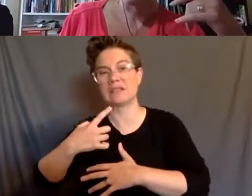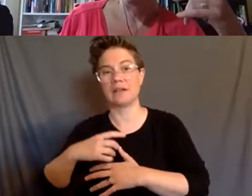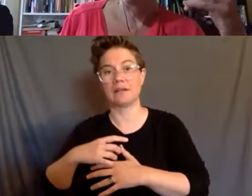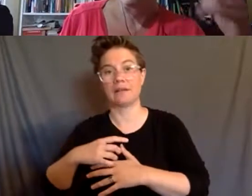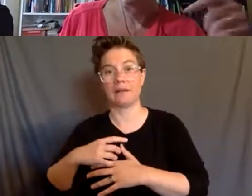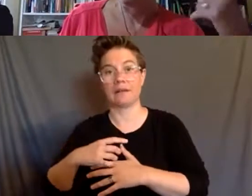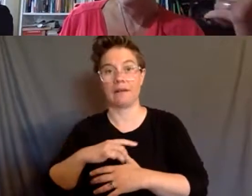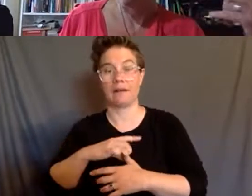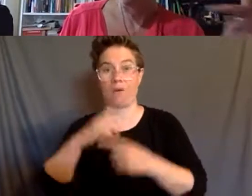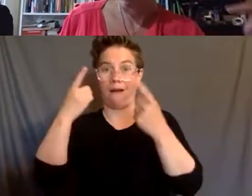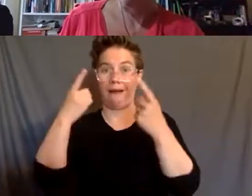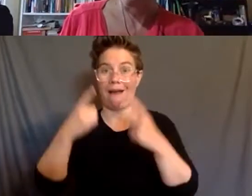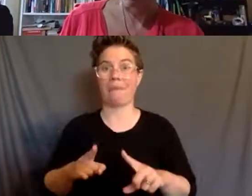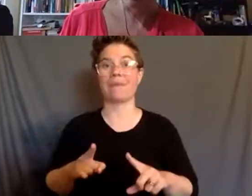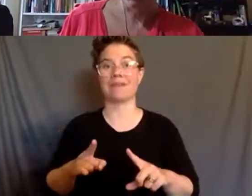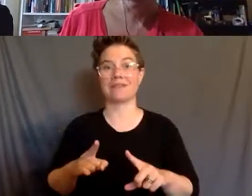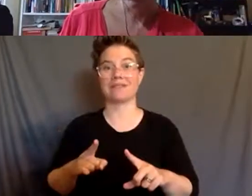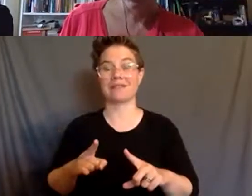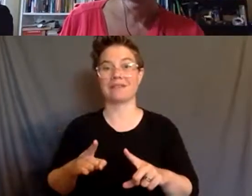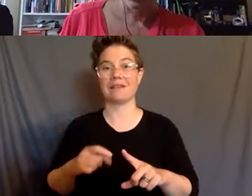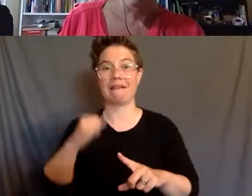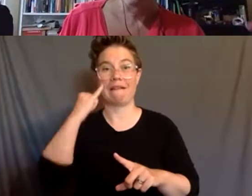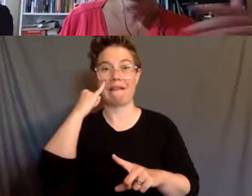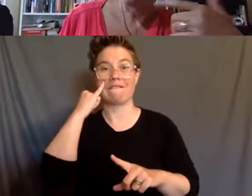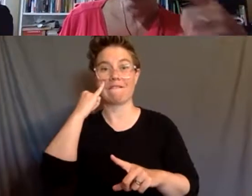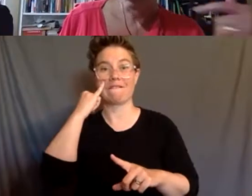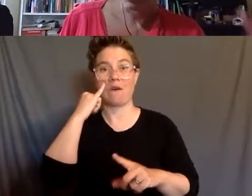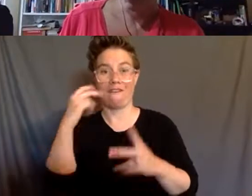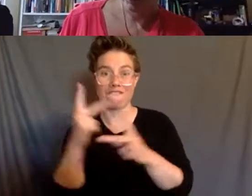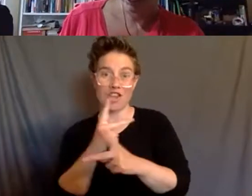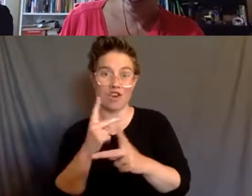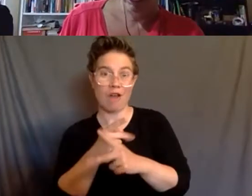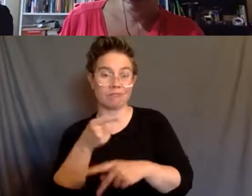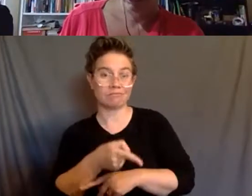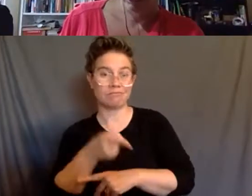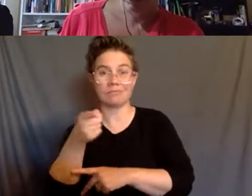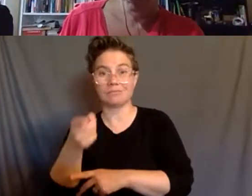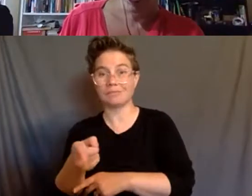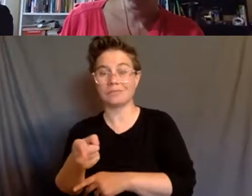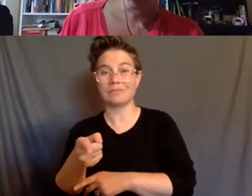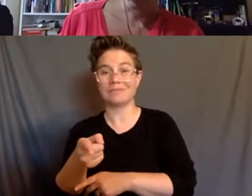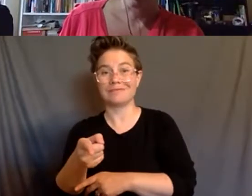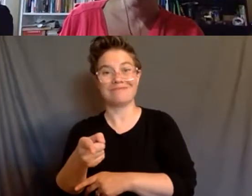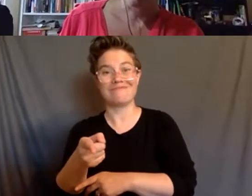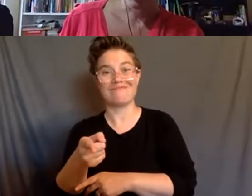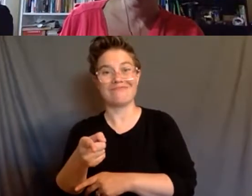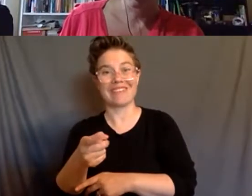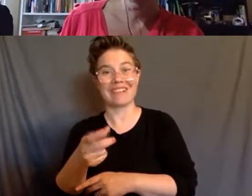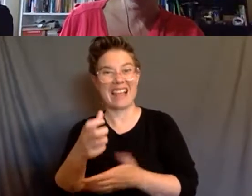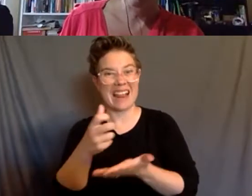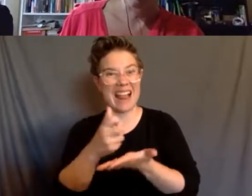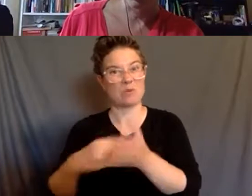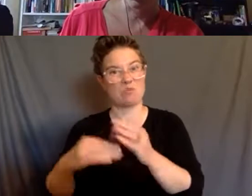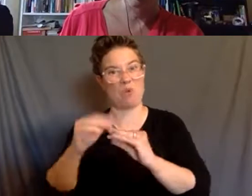doing things that then would be also helpful for other people. And so that has been a really useful strategy is to kind of